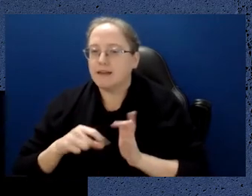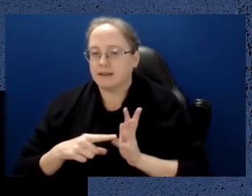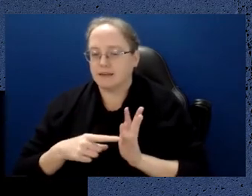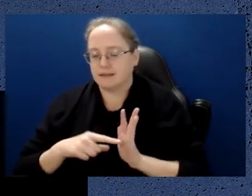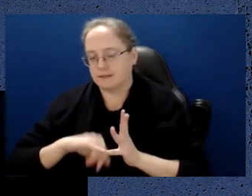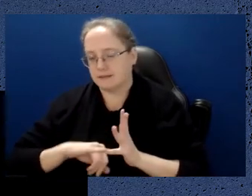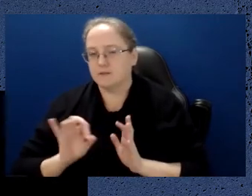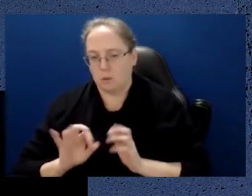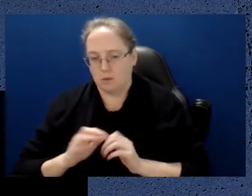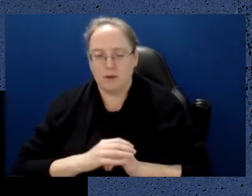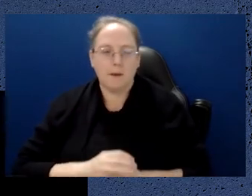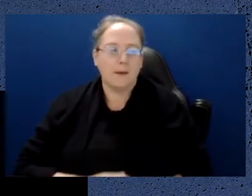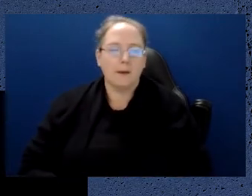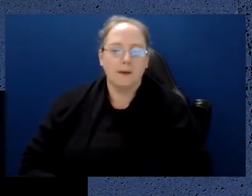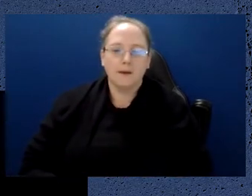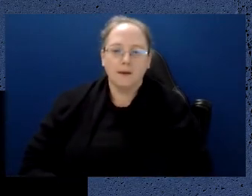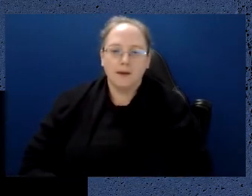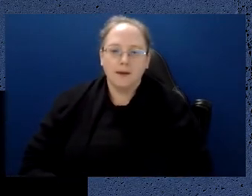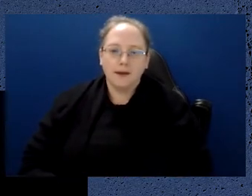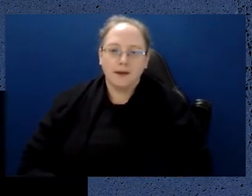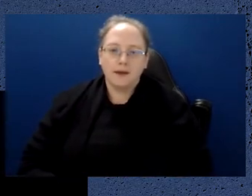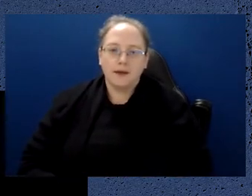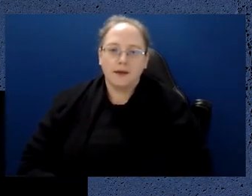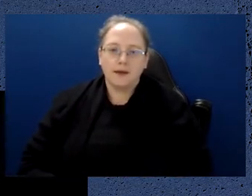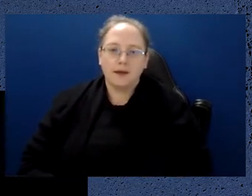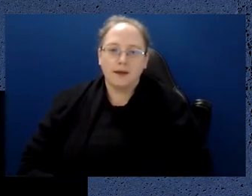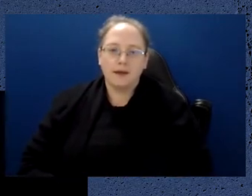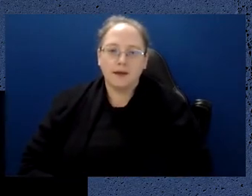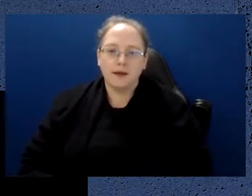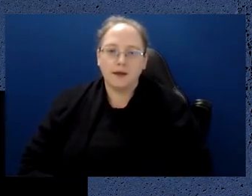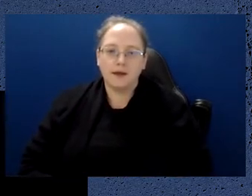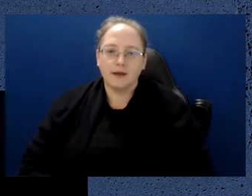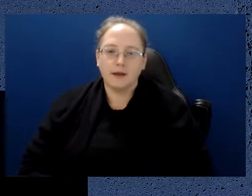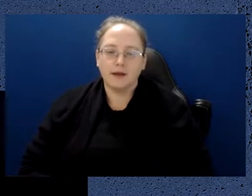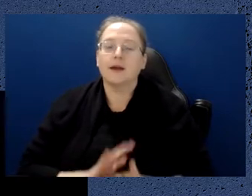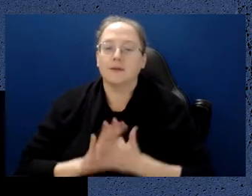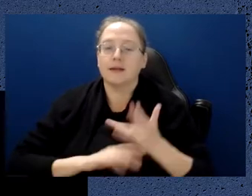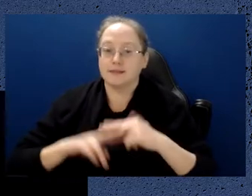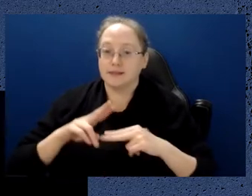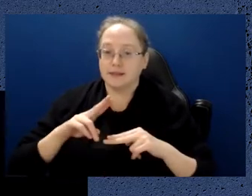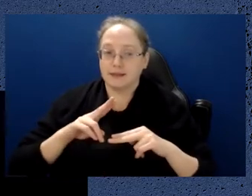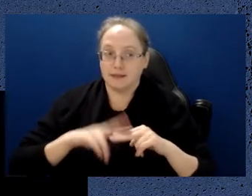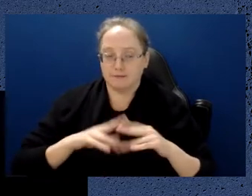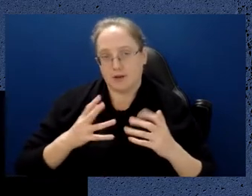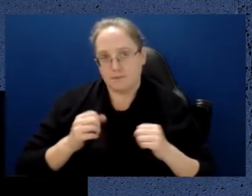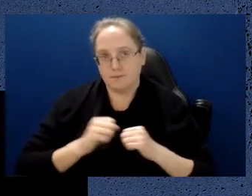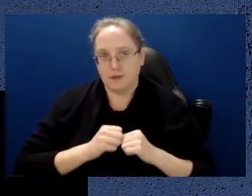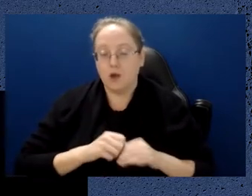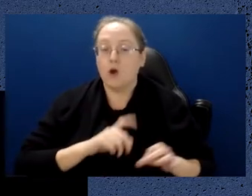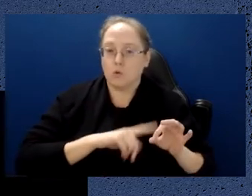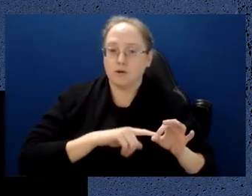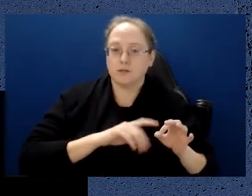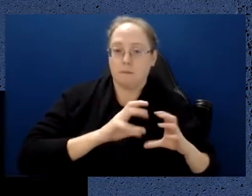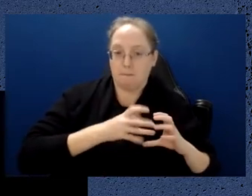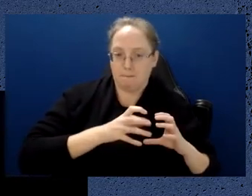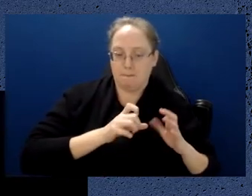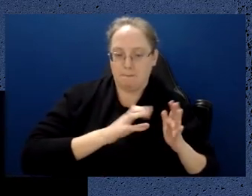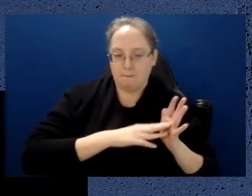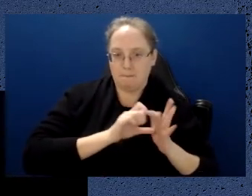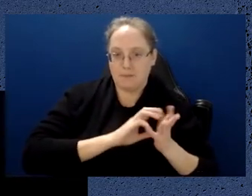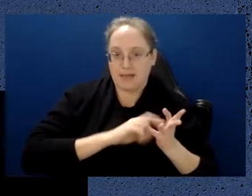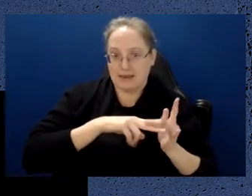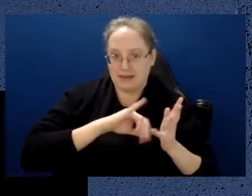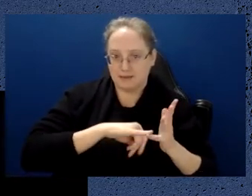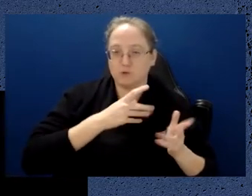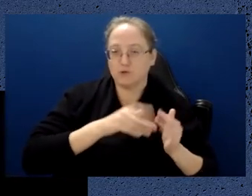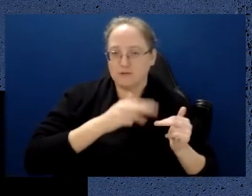Suffice to say that when quantum mechanics was a theory that was developed, people like Einstein and others realized that